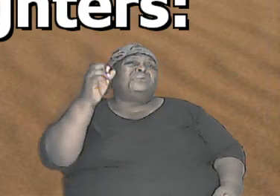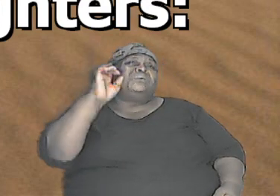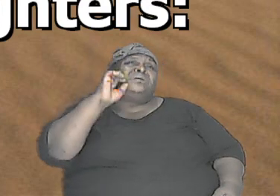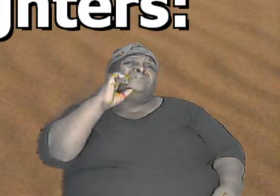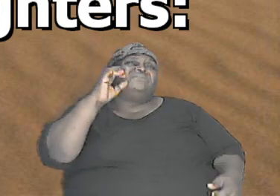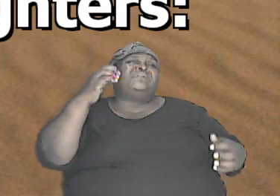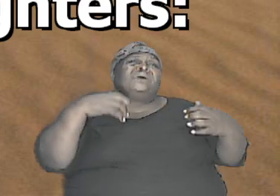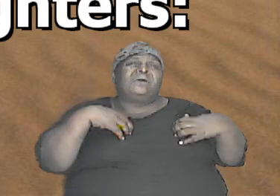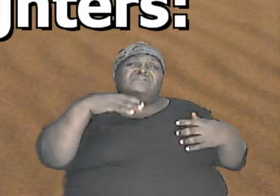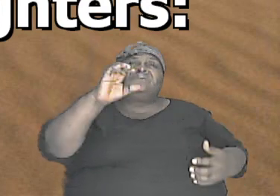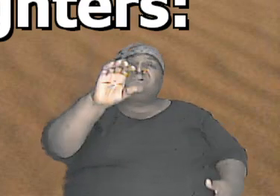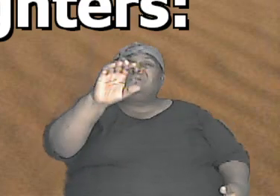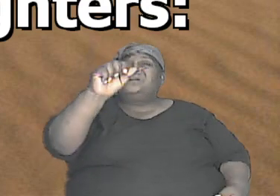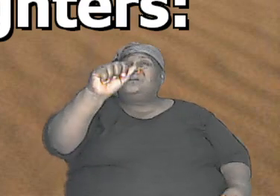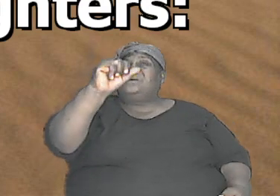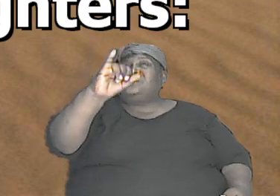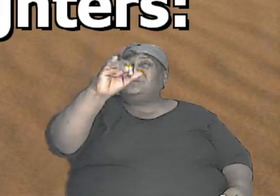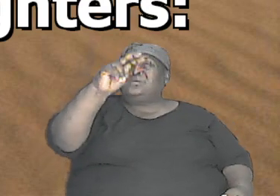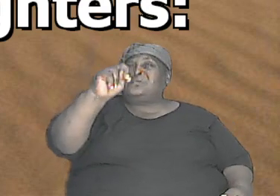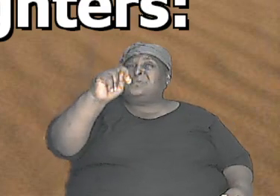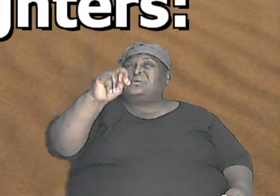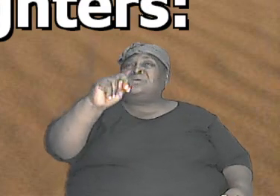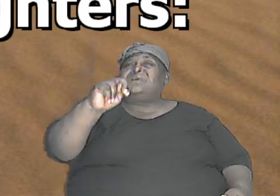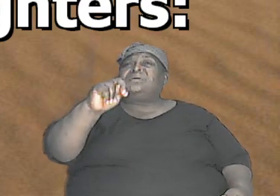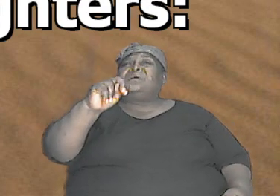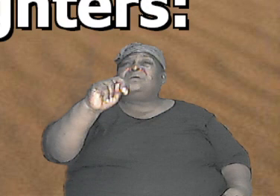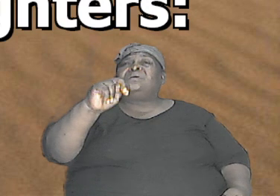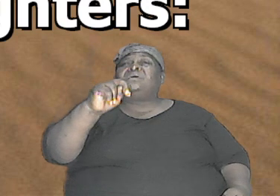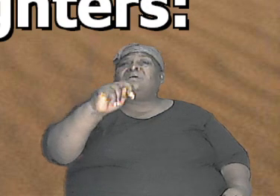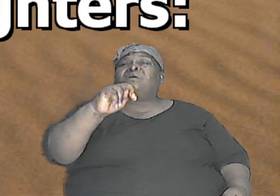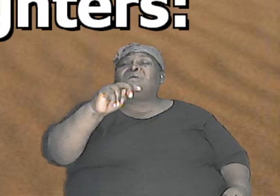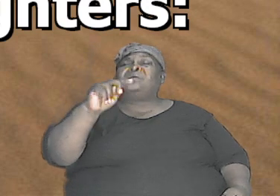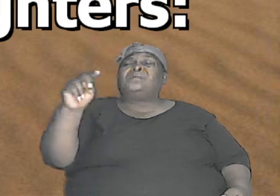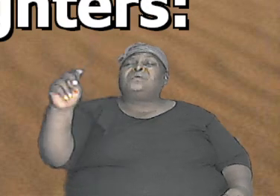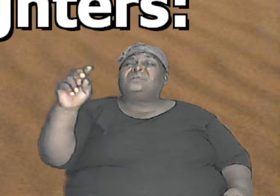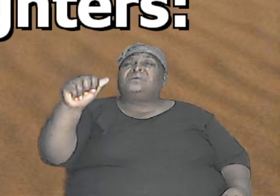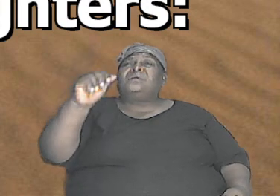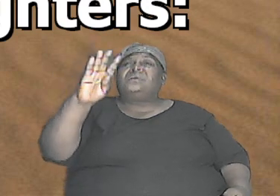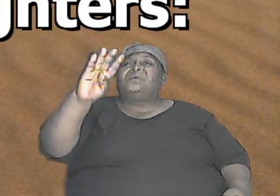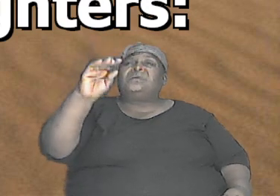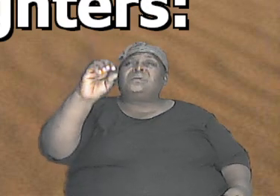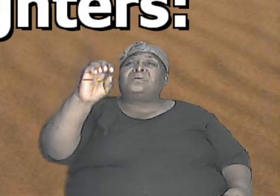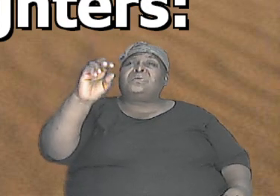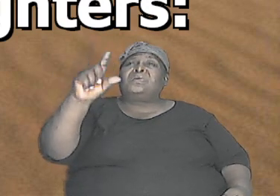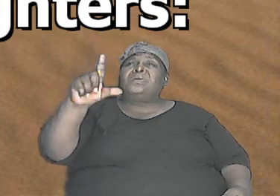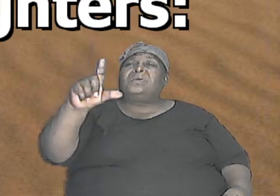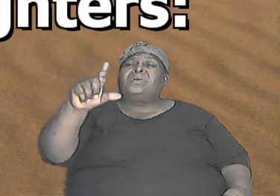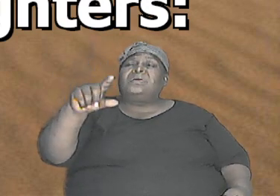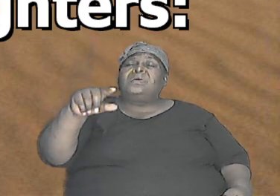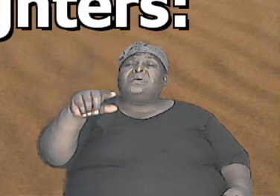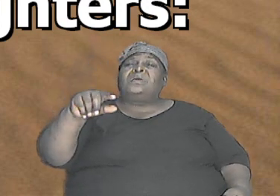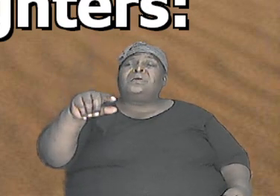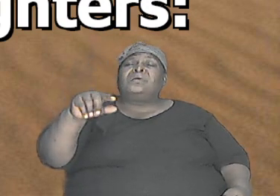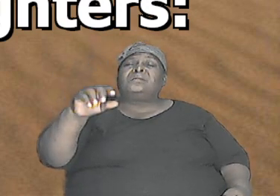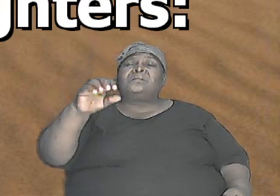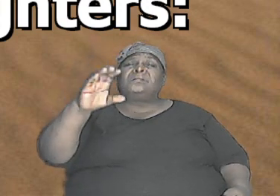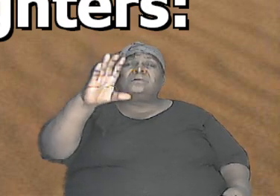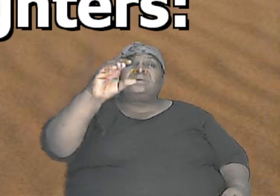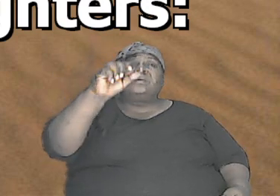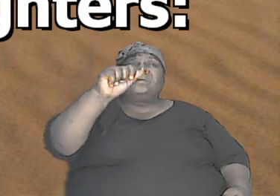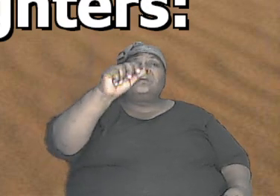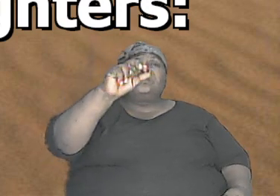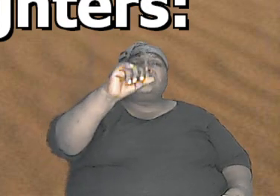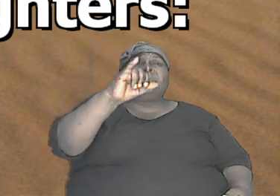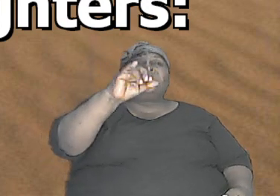Abel and Cain killed Abel and then Seth came but while all of that happened certainly before